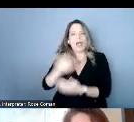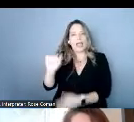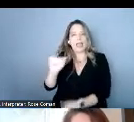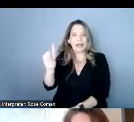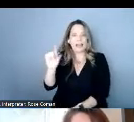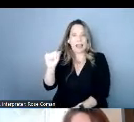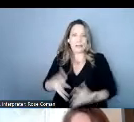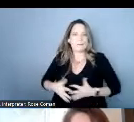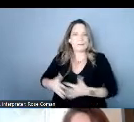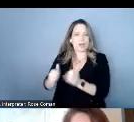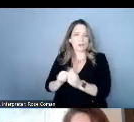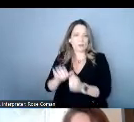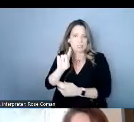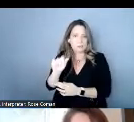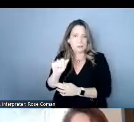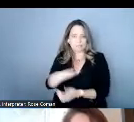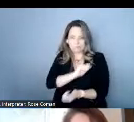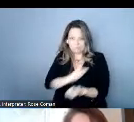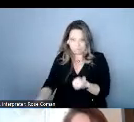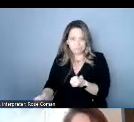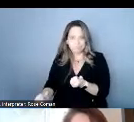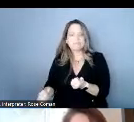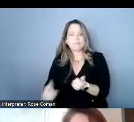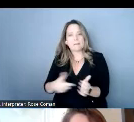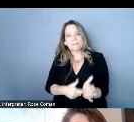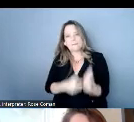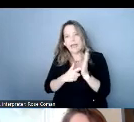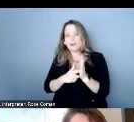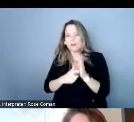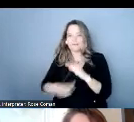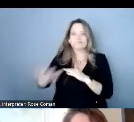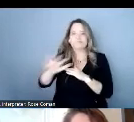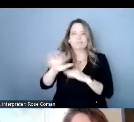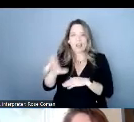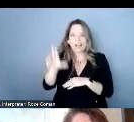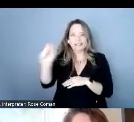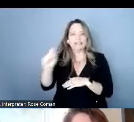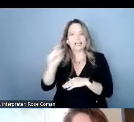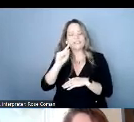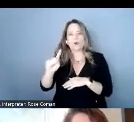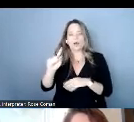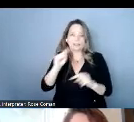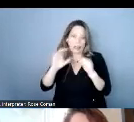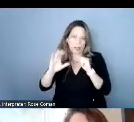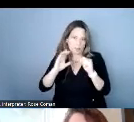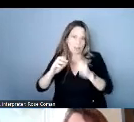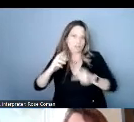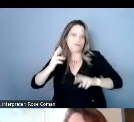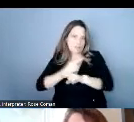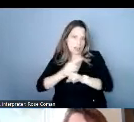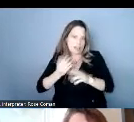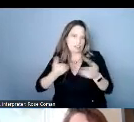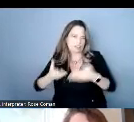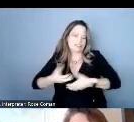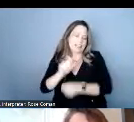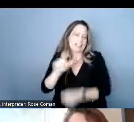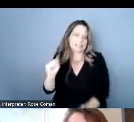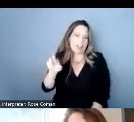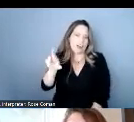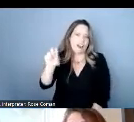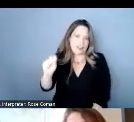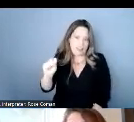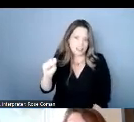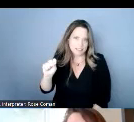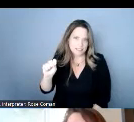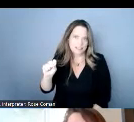ada was mandated a national a nationwide system of telecommunications relay services the trs to make the telephone